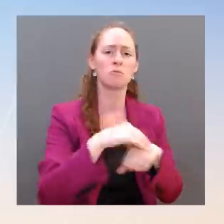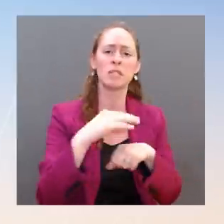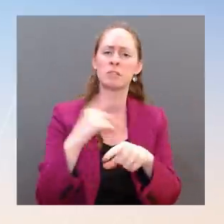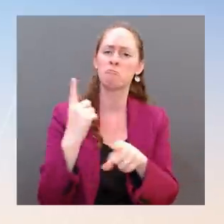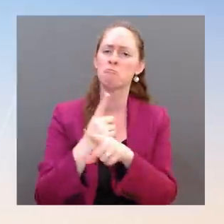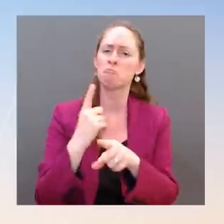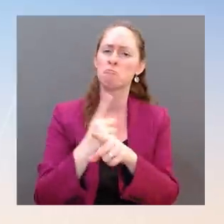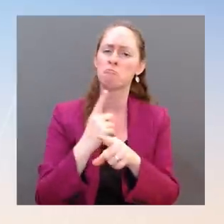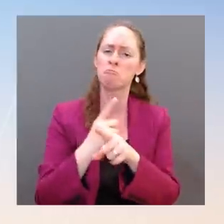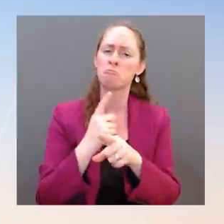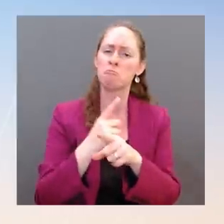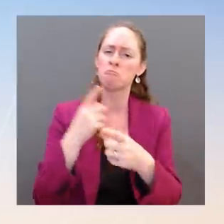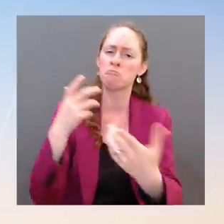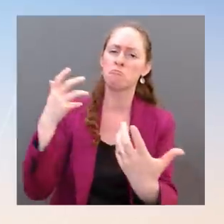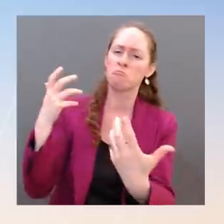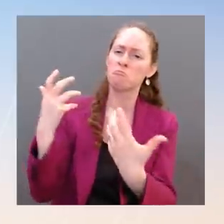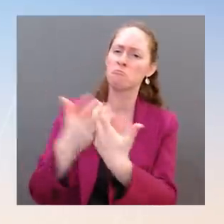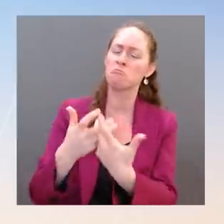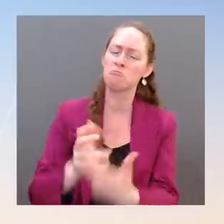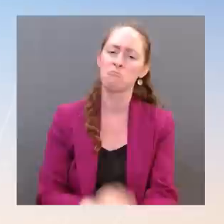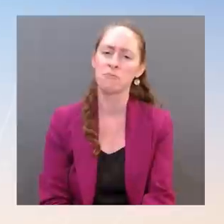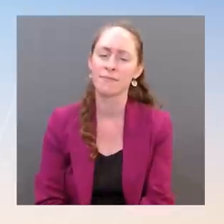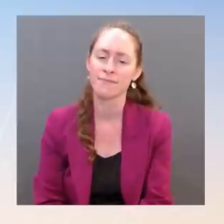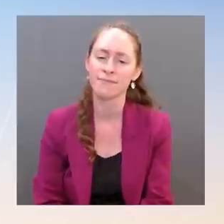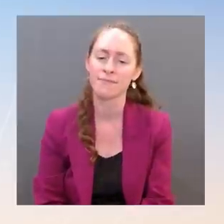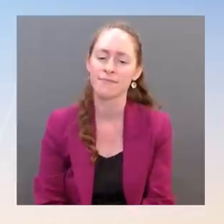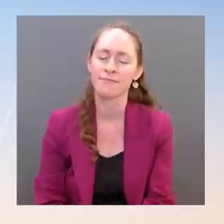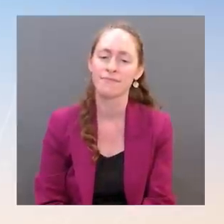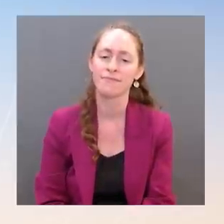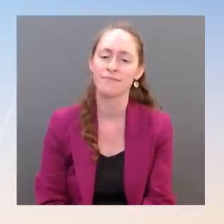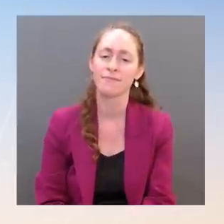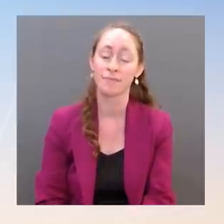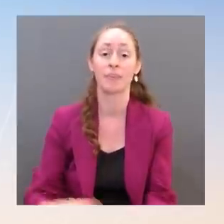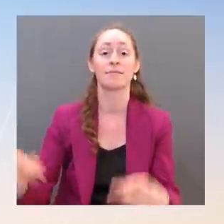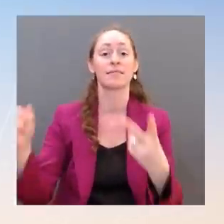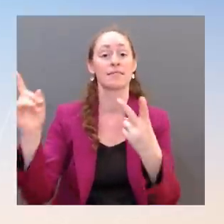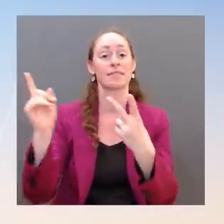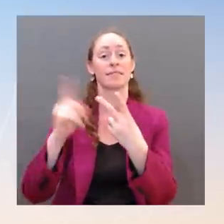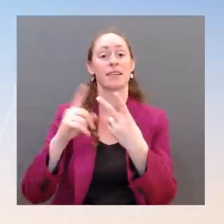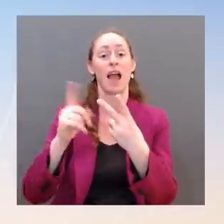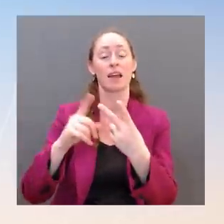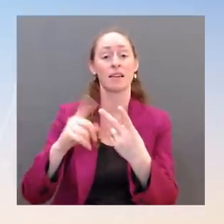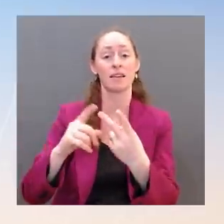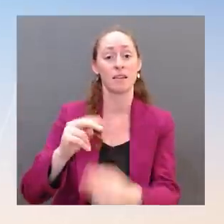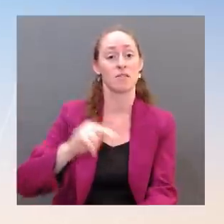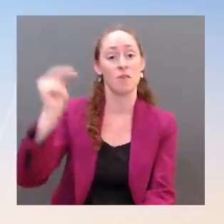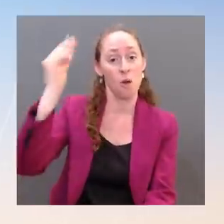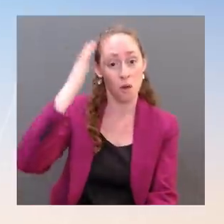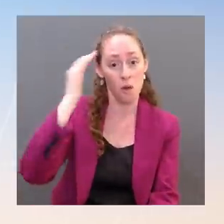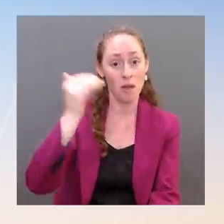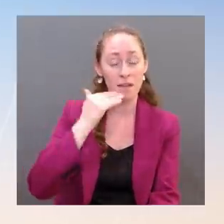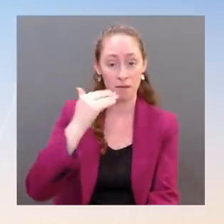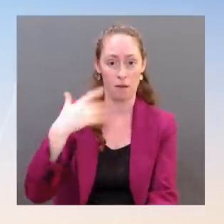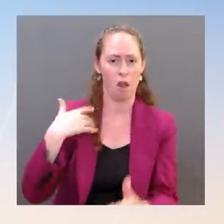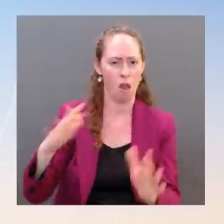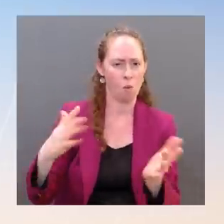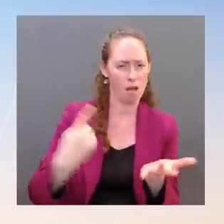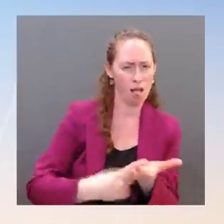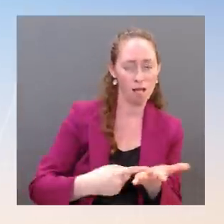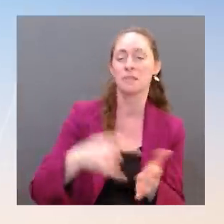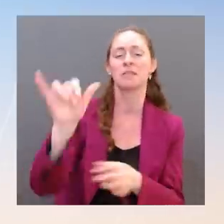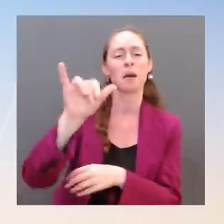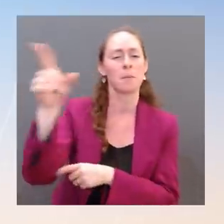issue of North Korea, we've said from this podium, we've said at the State Department, and we've indicated in quite clear terms